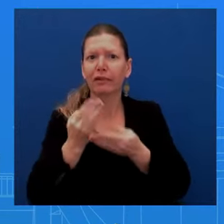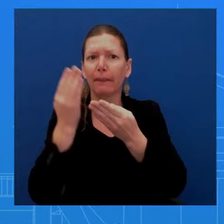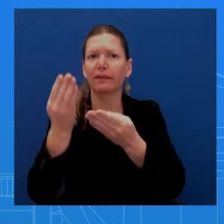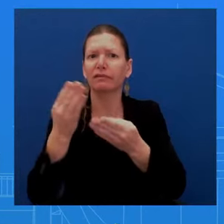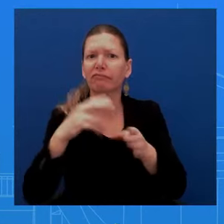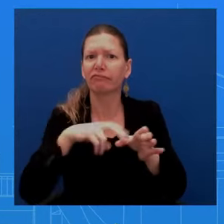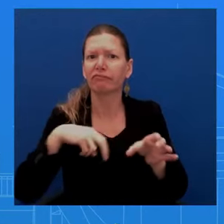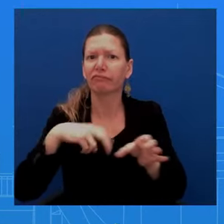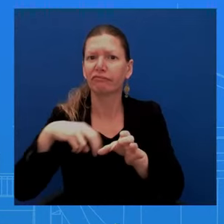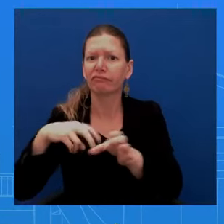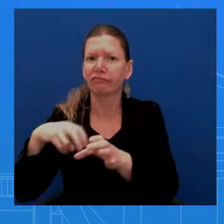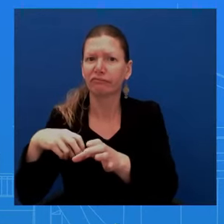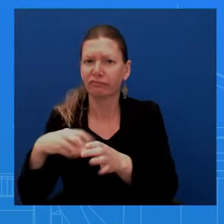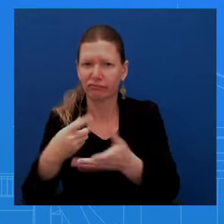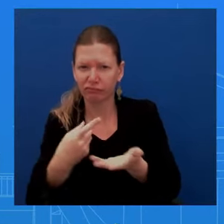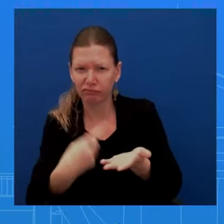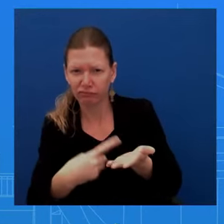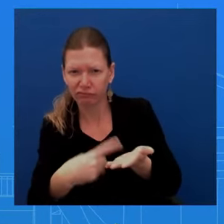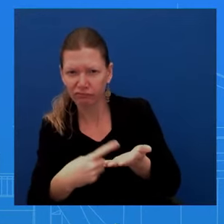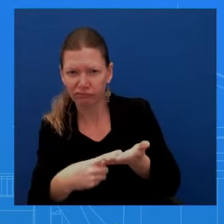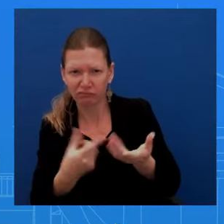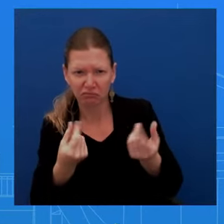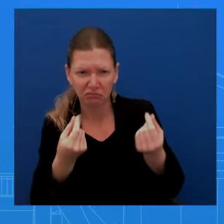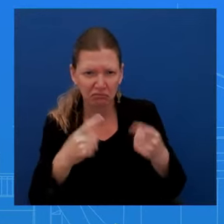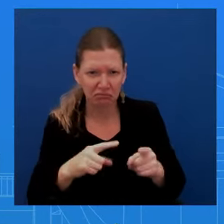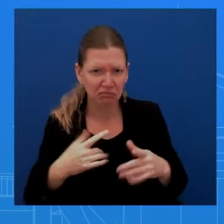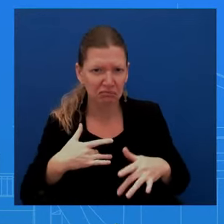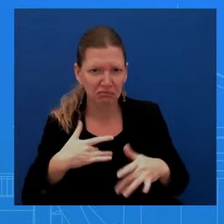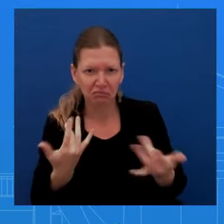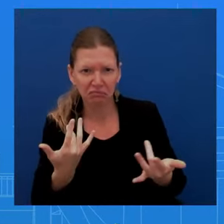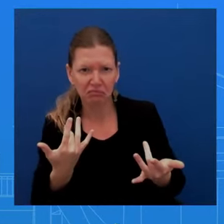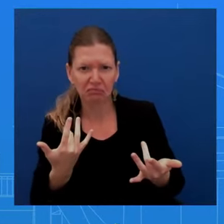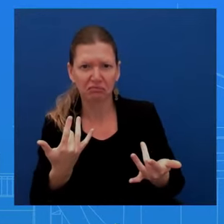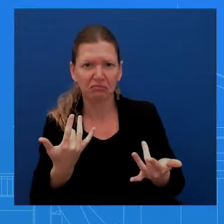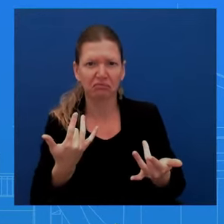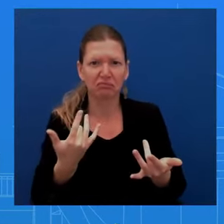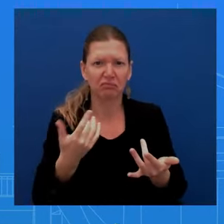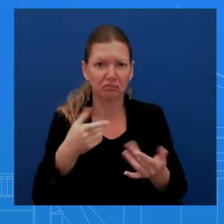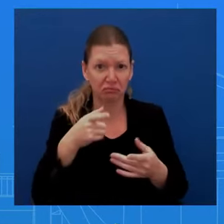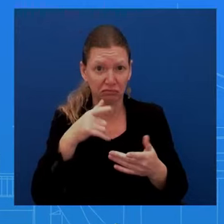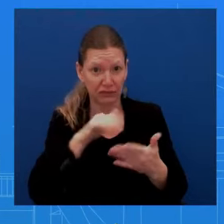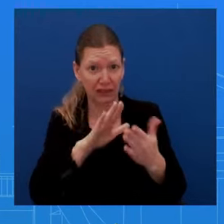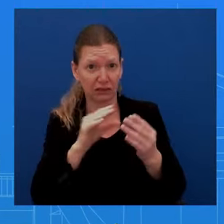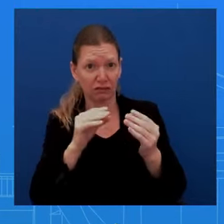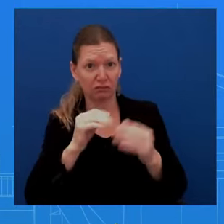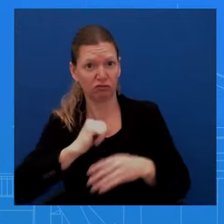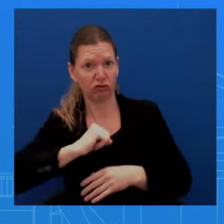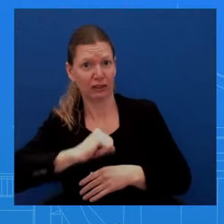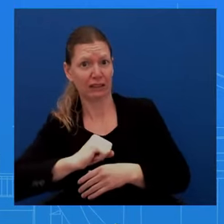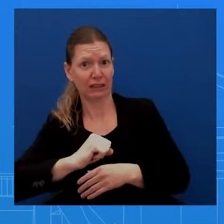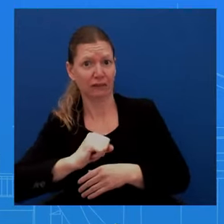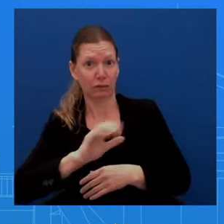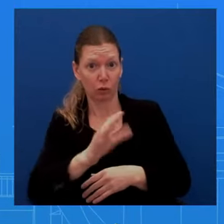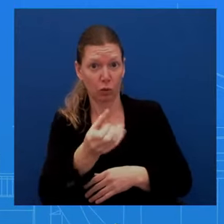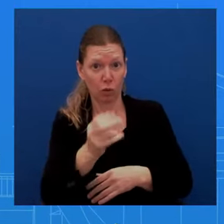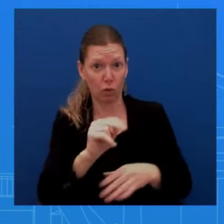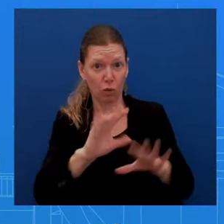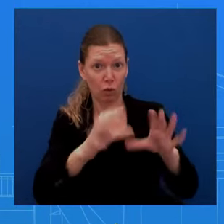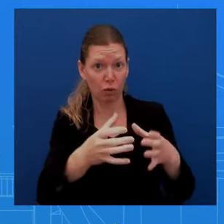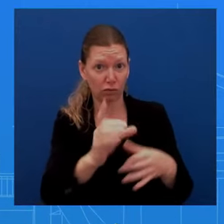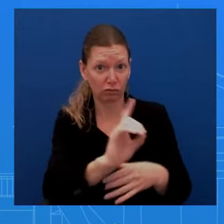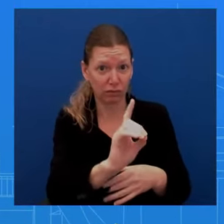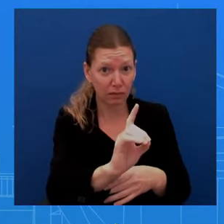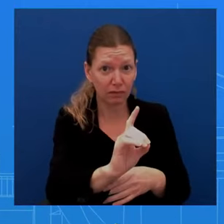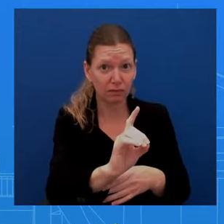issues here. So are you facing more resistance from, uh, members of your own party on nominees? Or do these nominees just not want to go through the confirmation process?